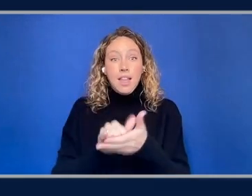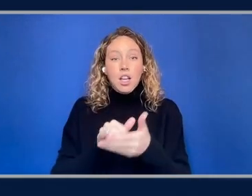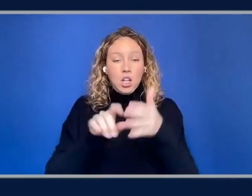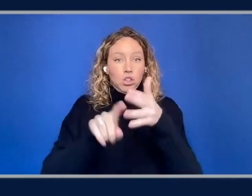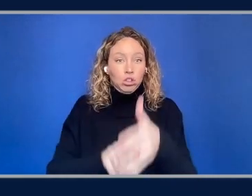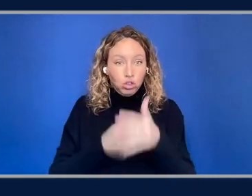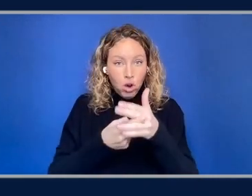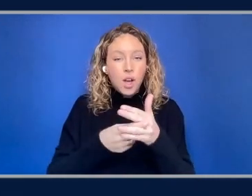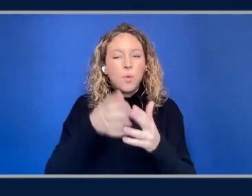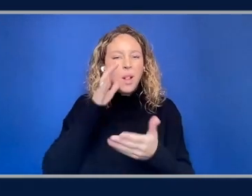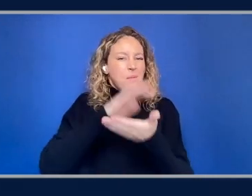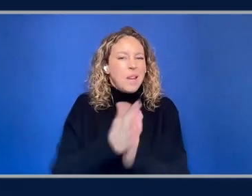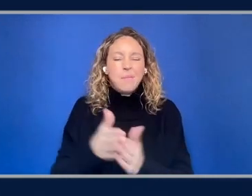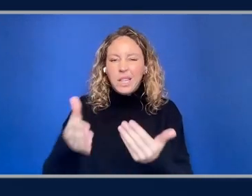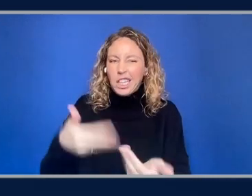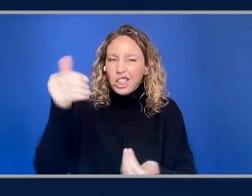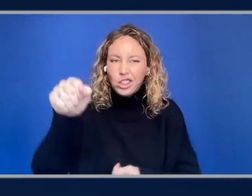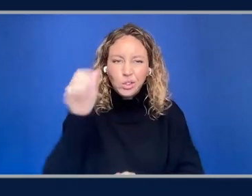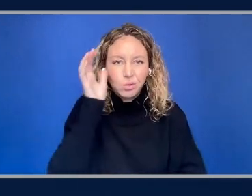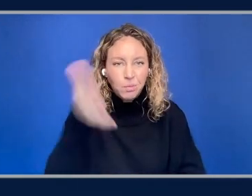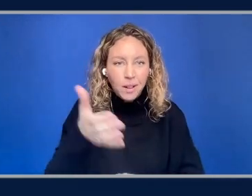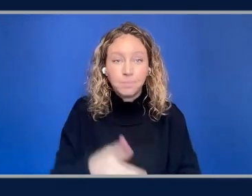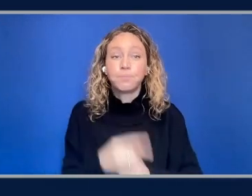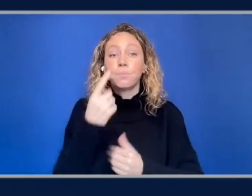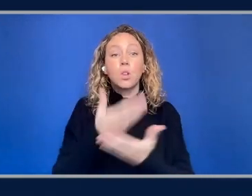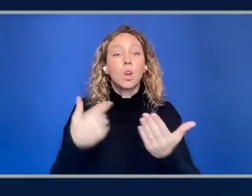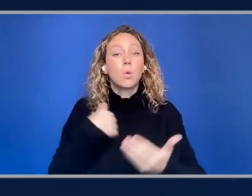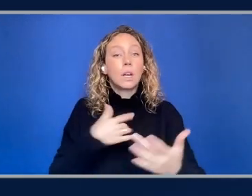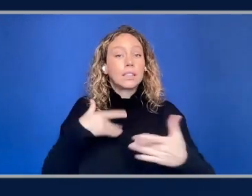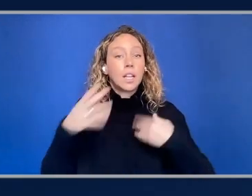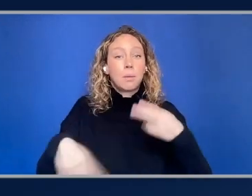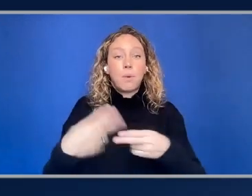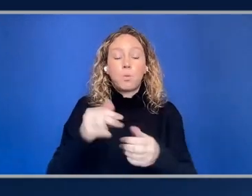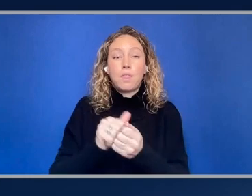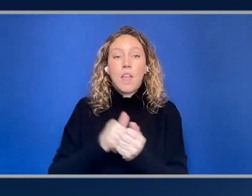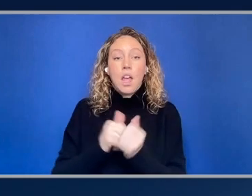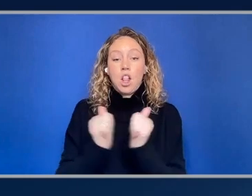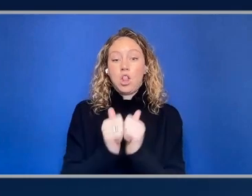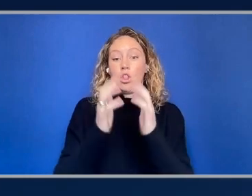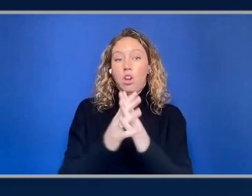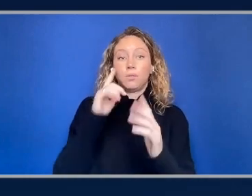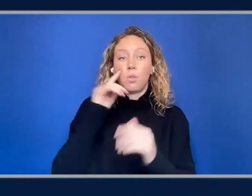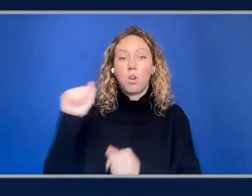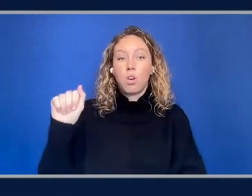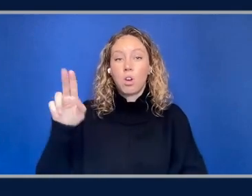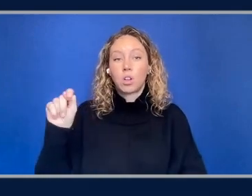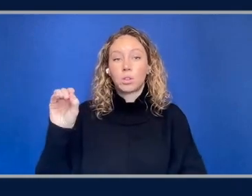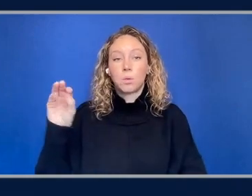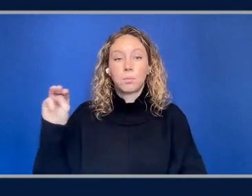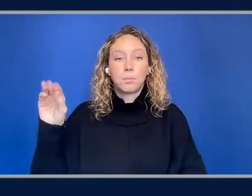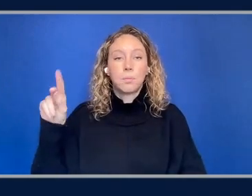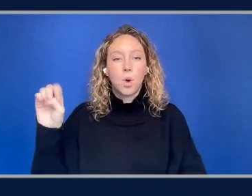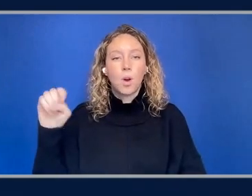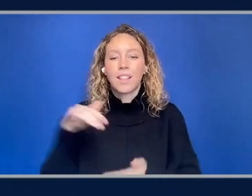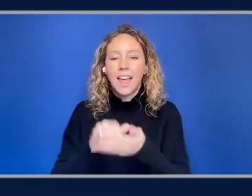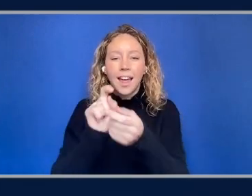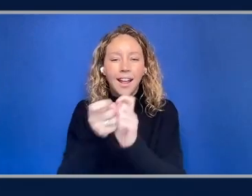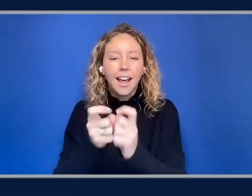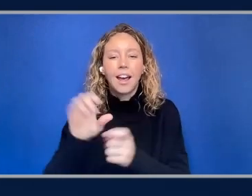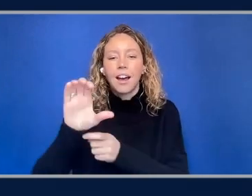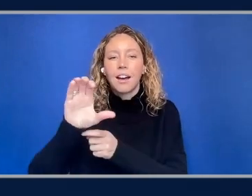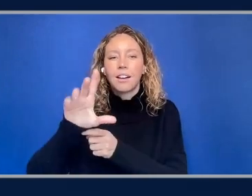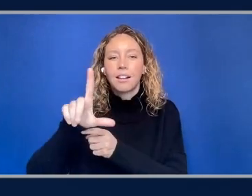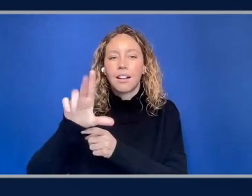be that much easier. So one of the other things we're really excited about with the launch of auto mode is a revitalized EKS cluster experience, a create cluster experience.